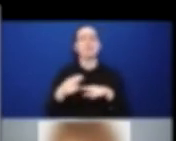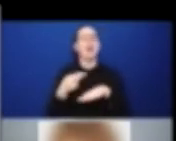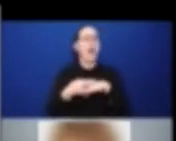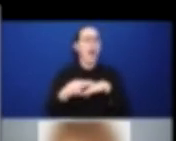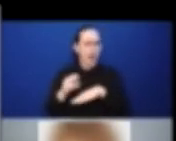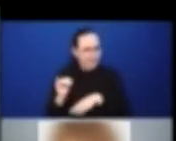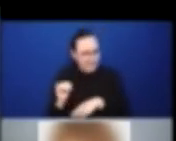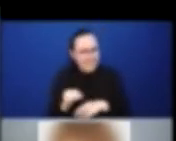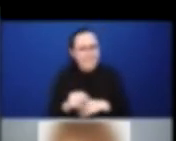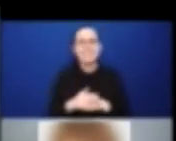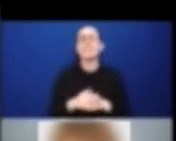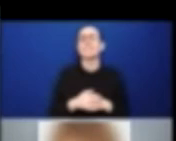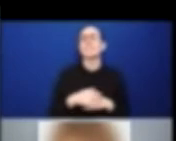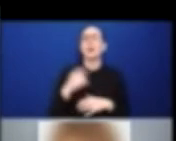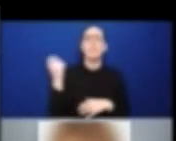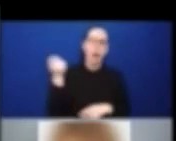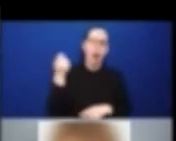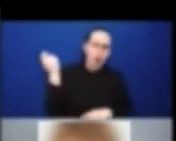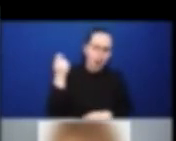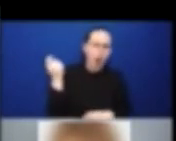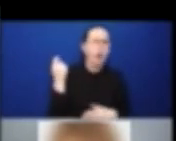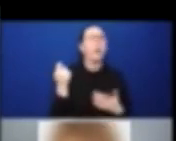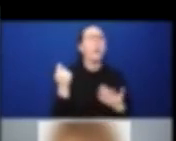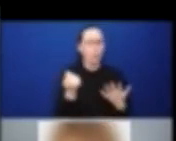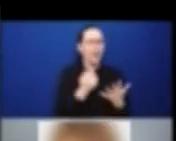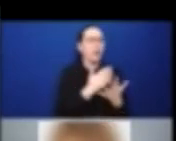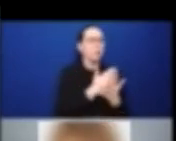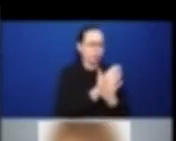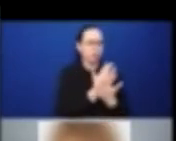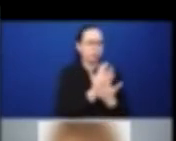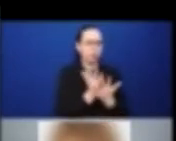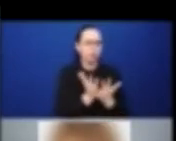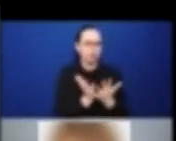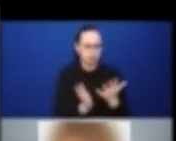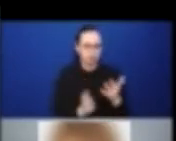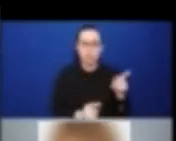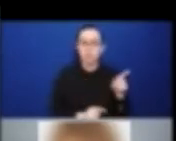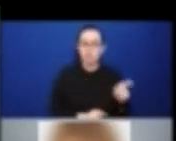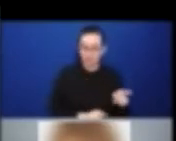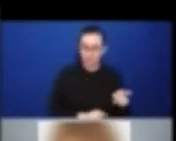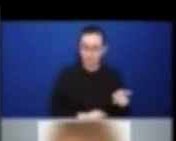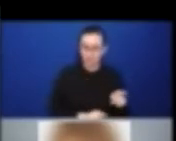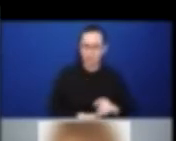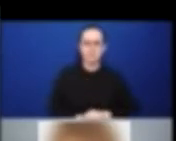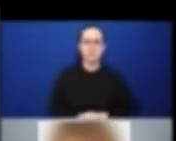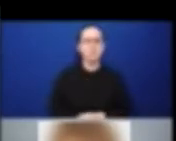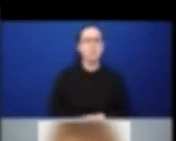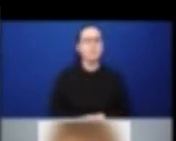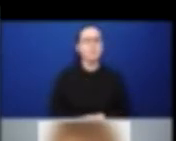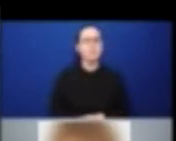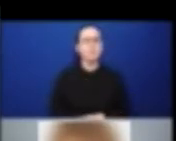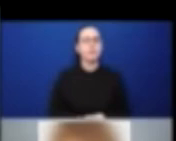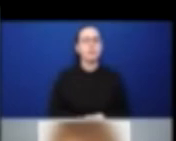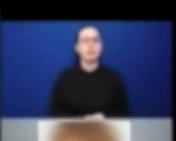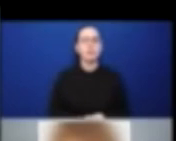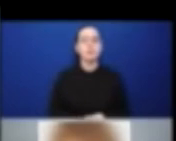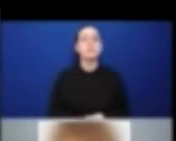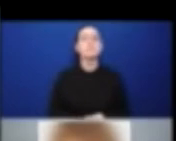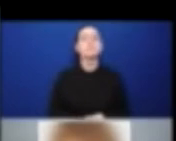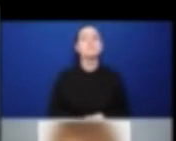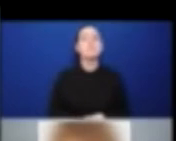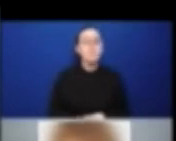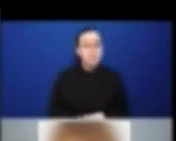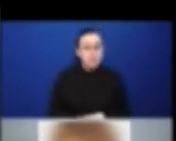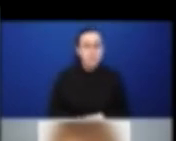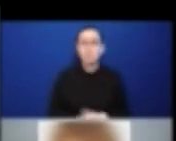And what we wanted to do was to look at, again, using this tool of the UNCRPD